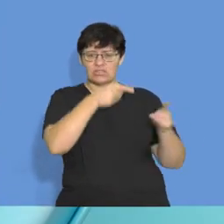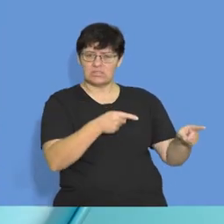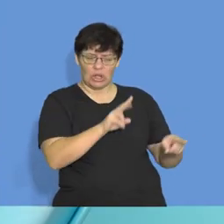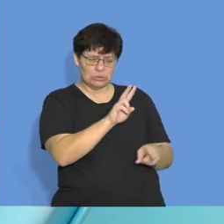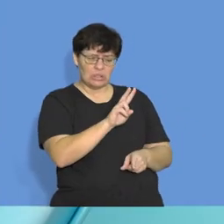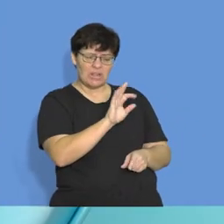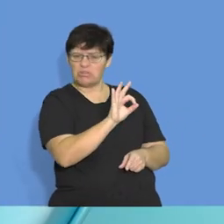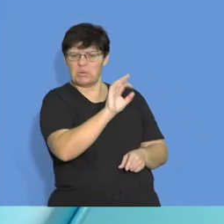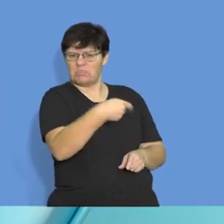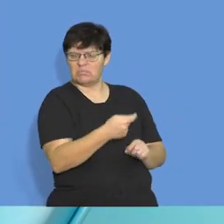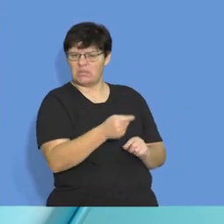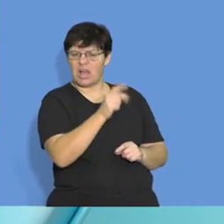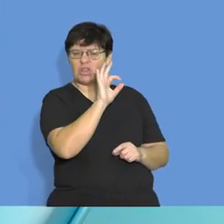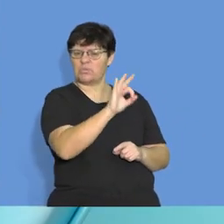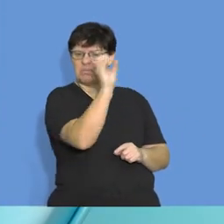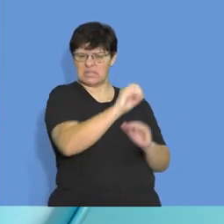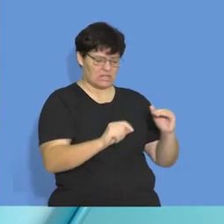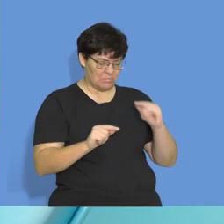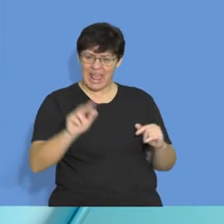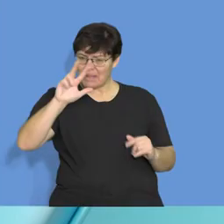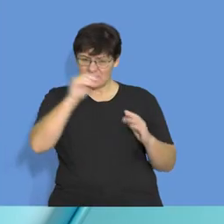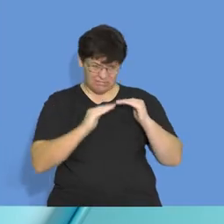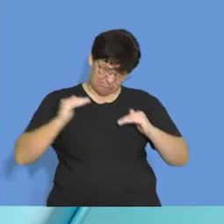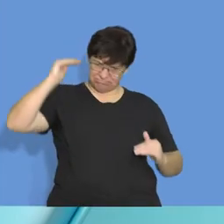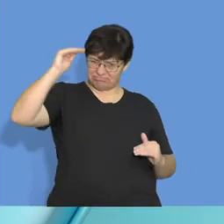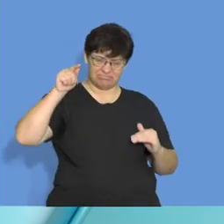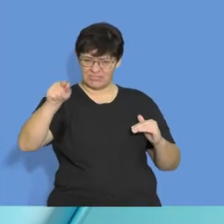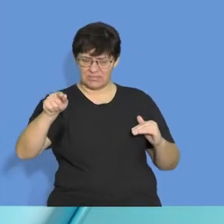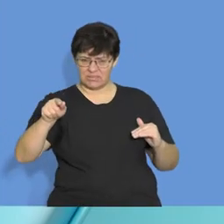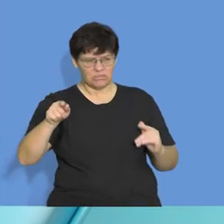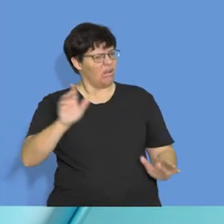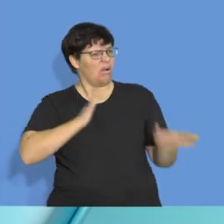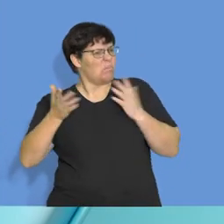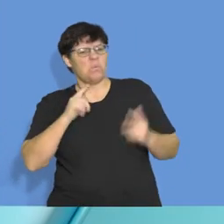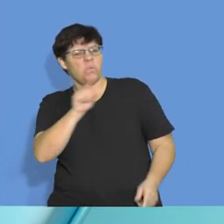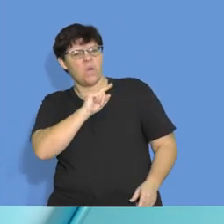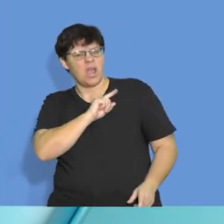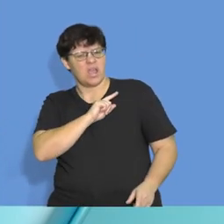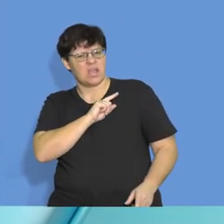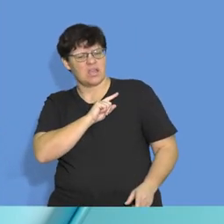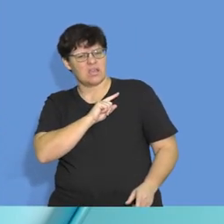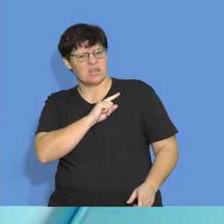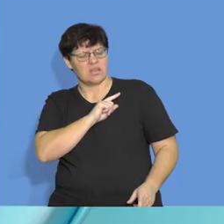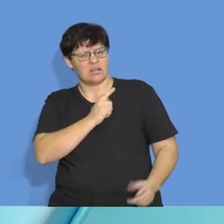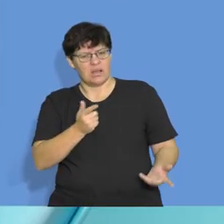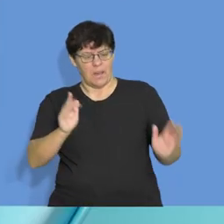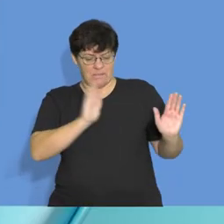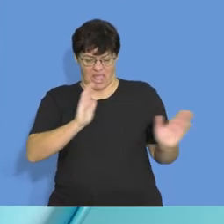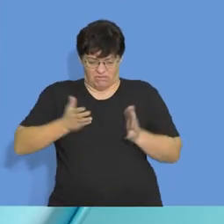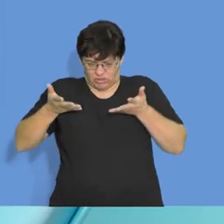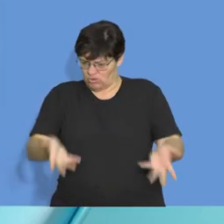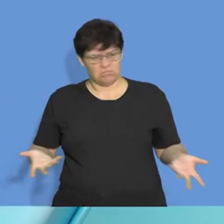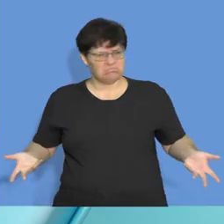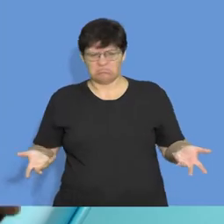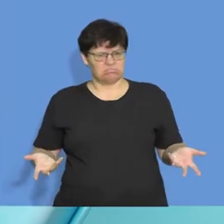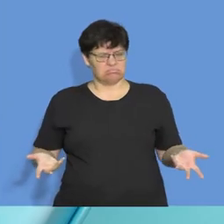about 3%, it is well above the inflation rate. So they have no reason to behave in the manner that they